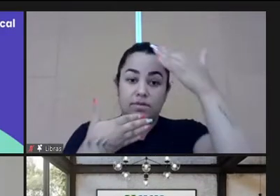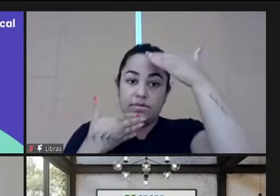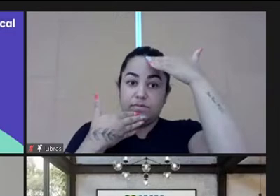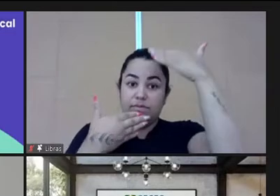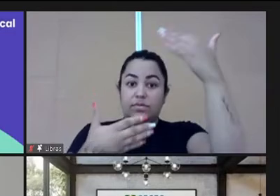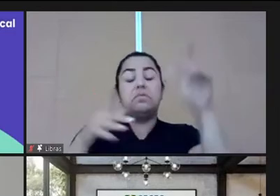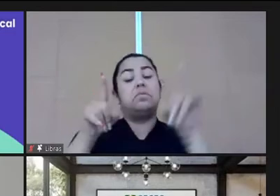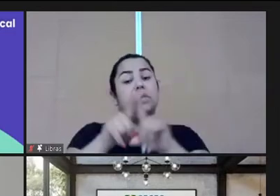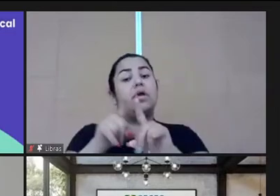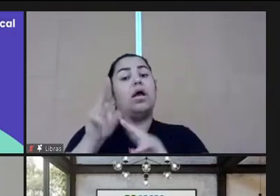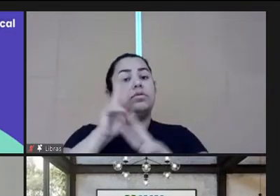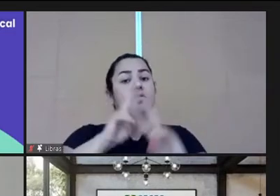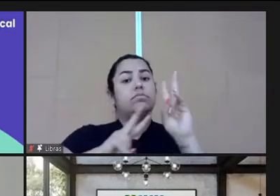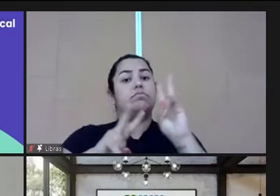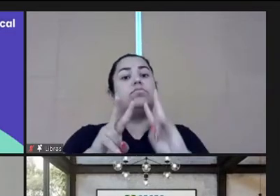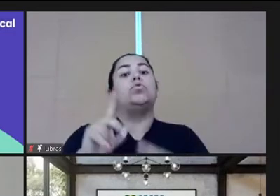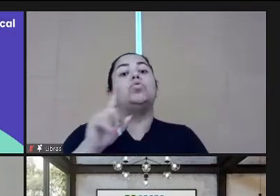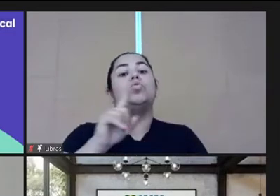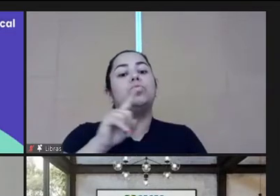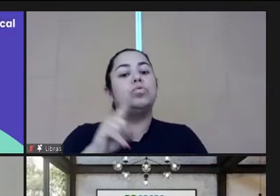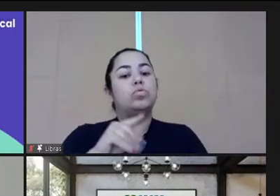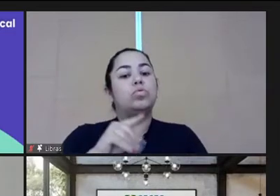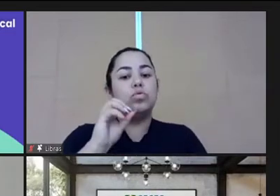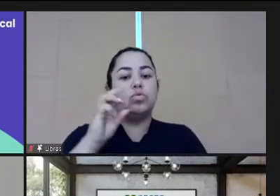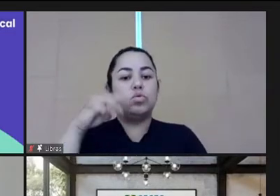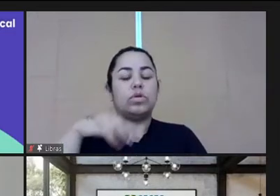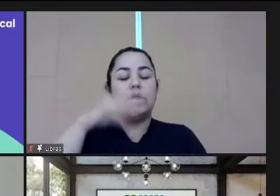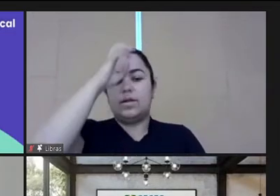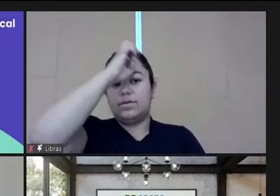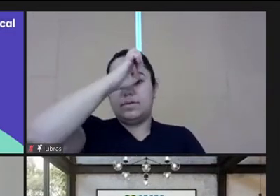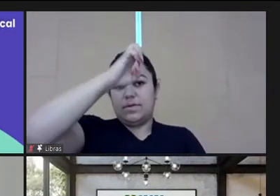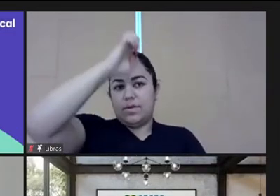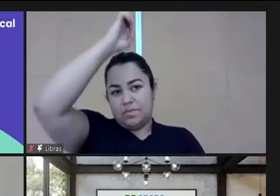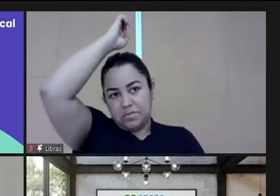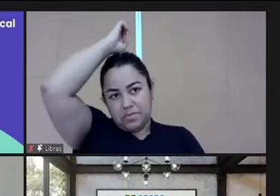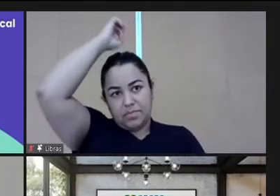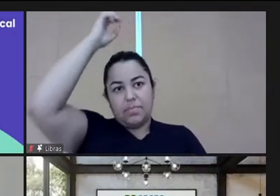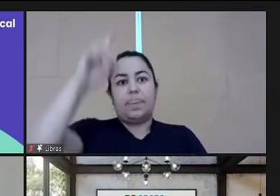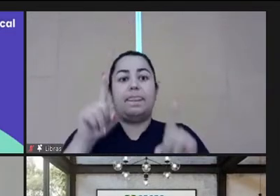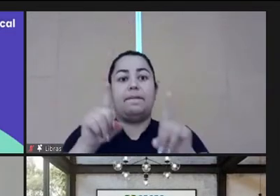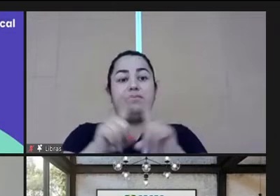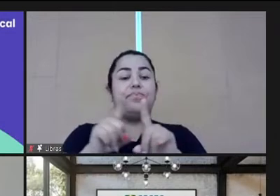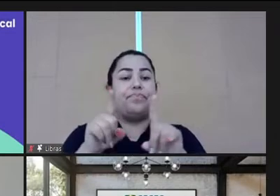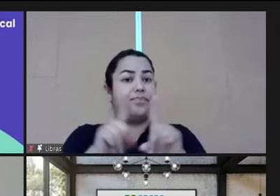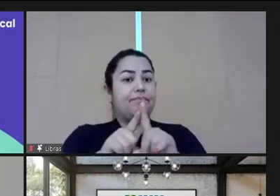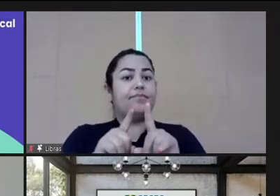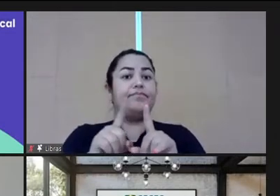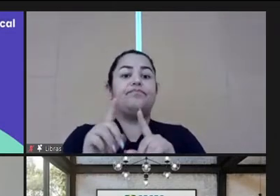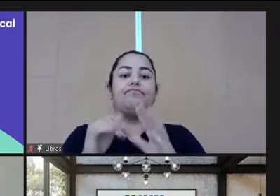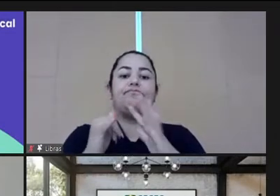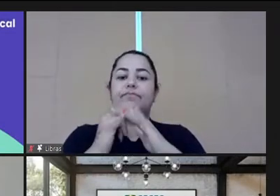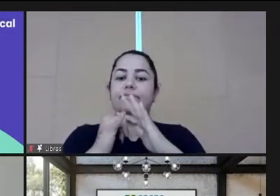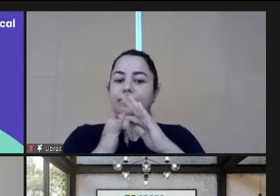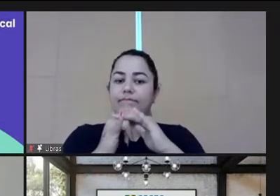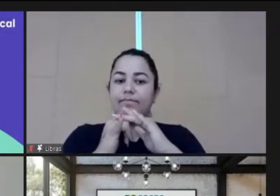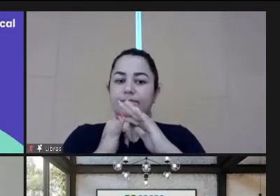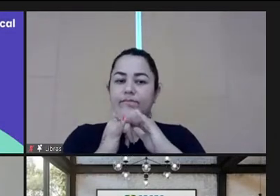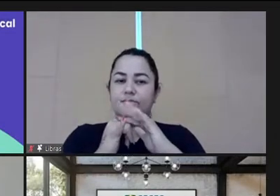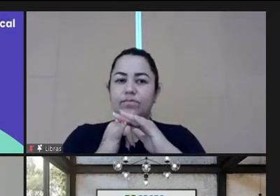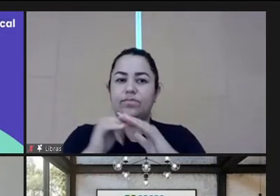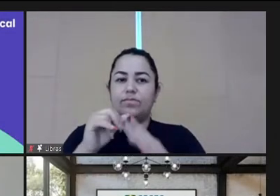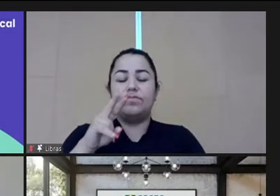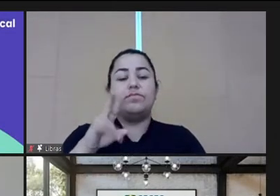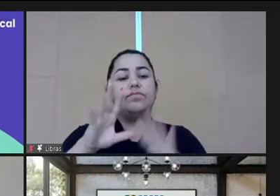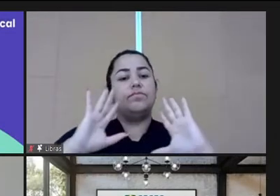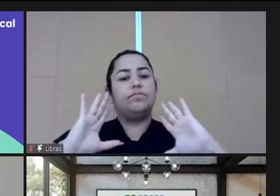prestige for us. I would like to thank everyone who is here in person and also through our channel